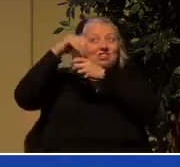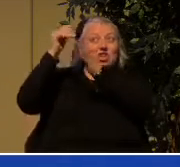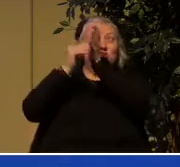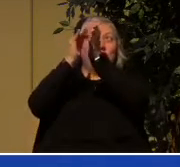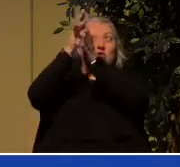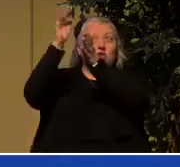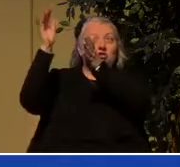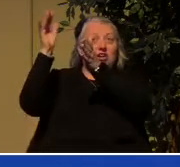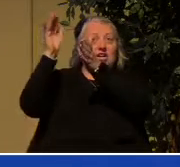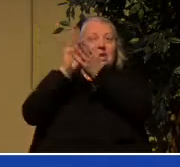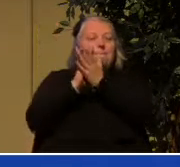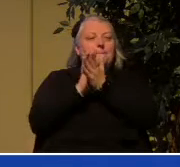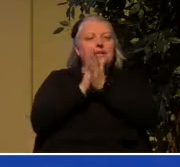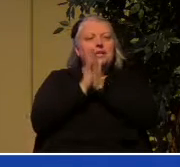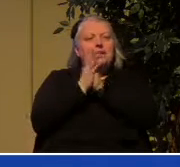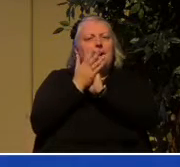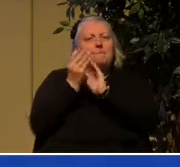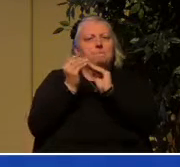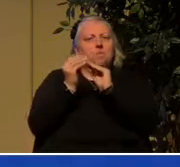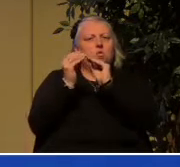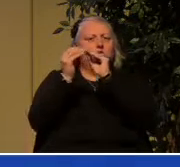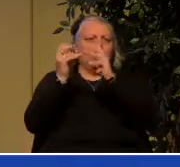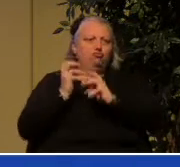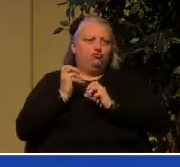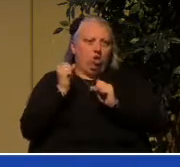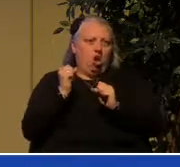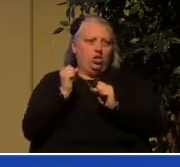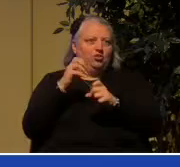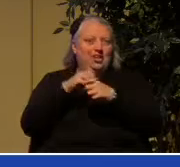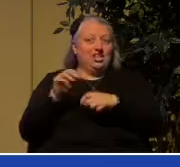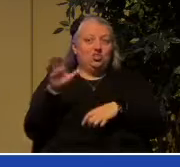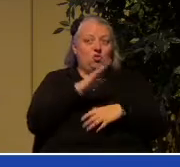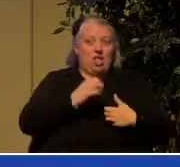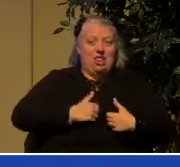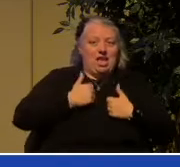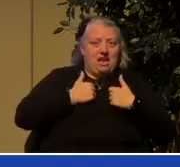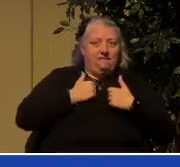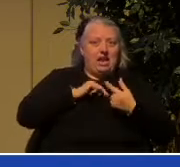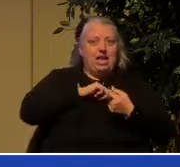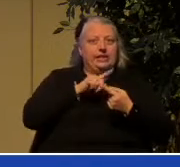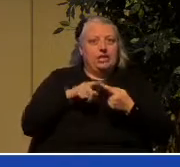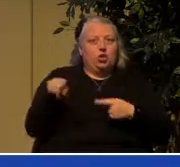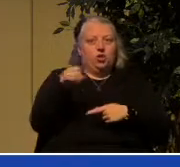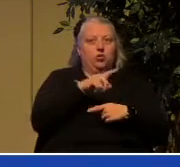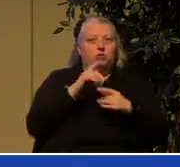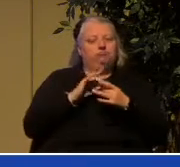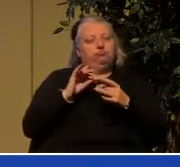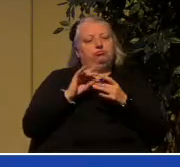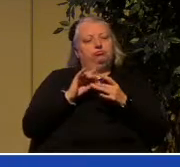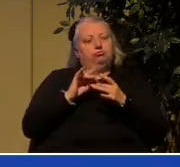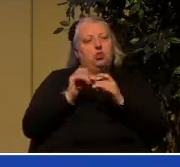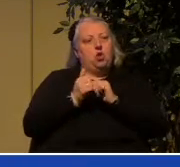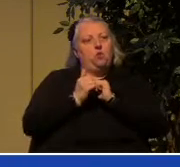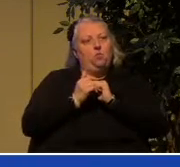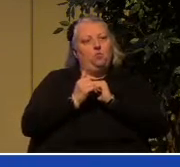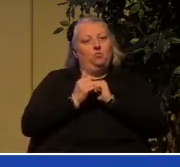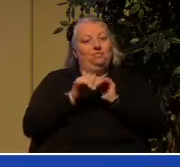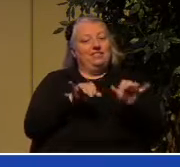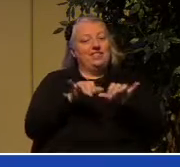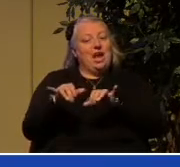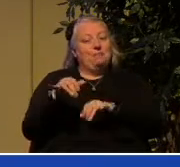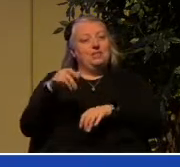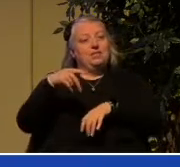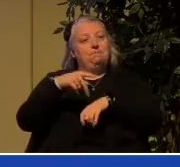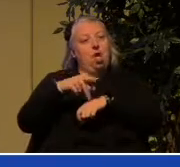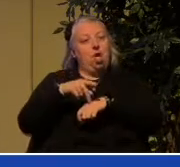become stronger in your life to the point where you can say with the Apostle Paul for me to die is